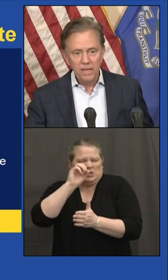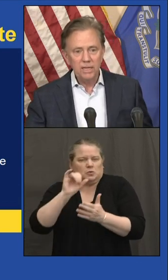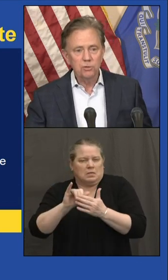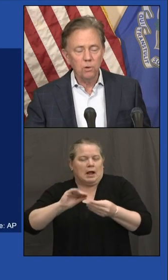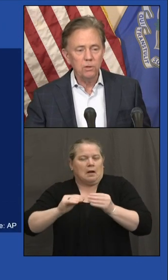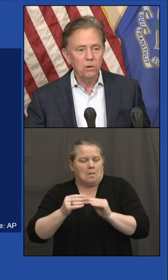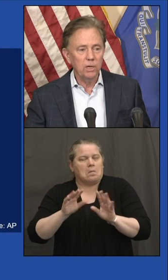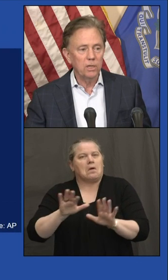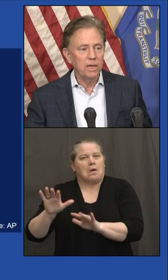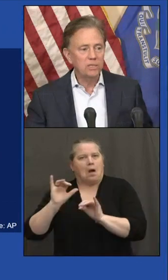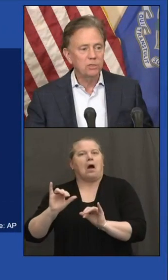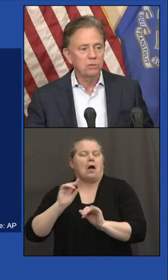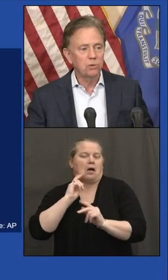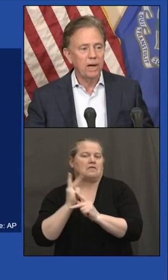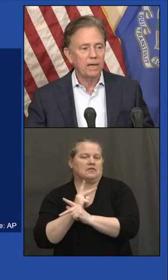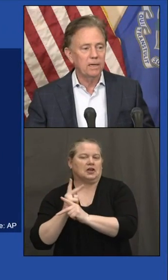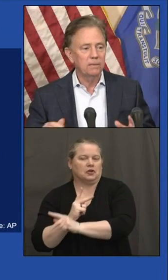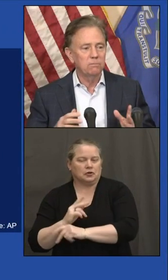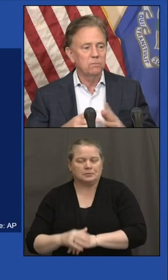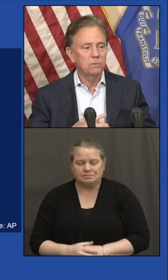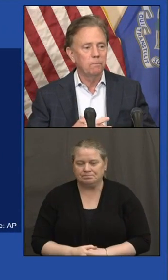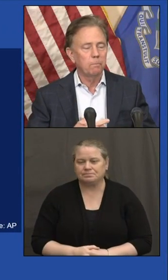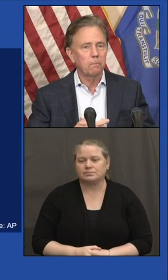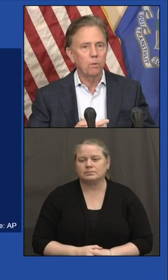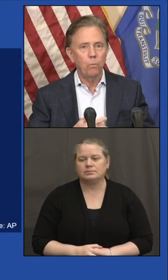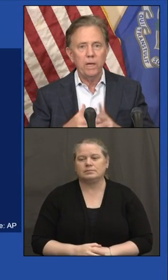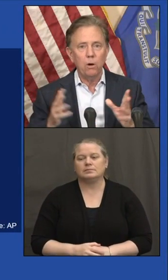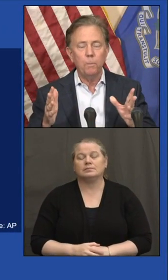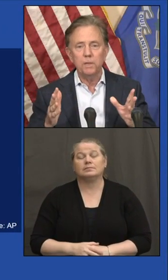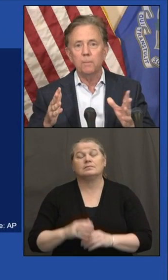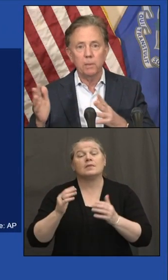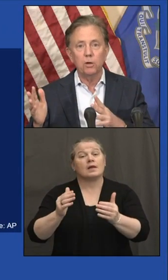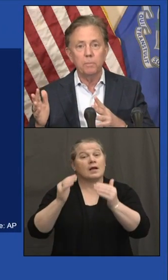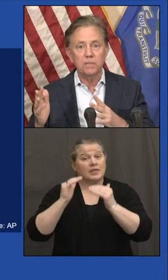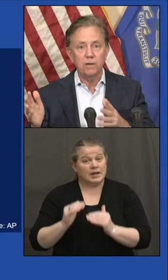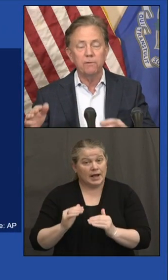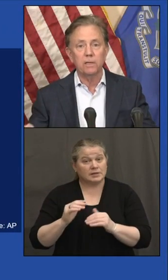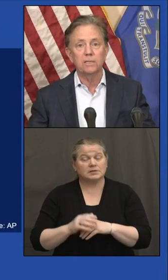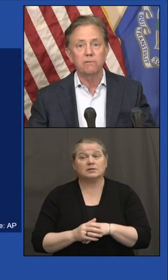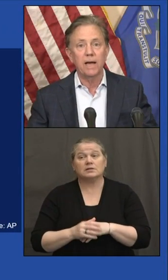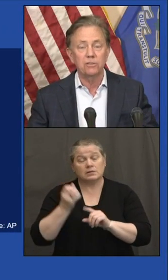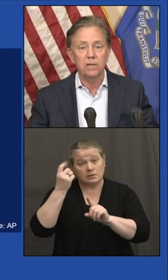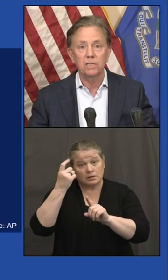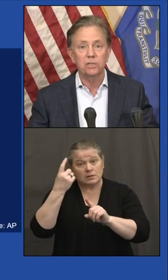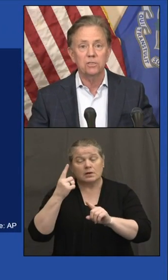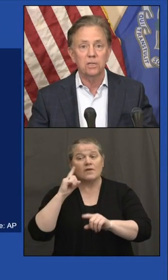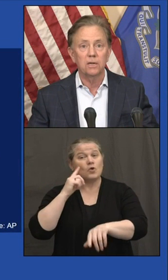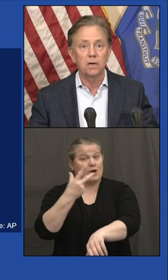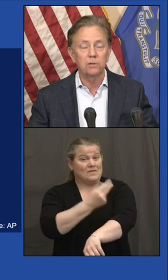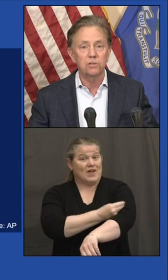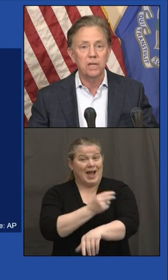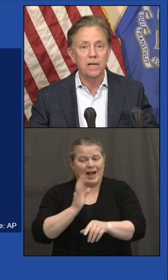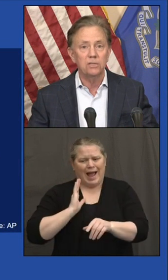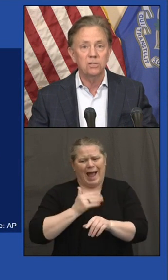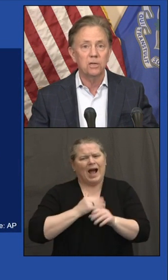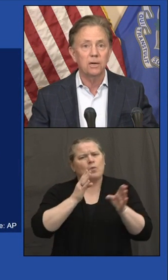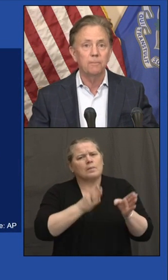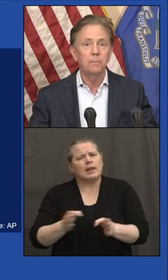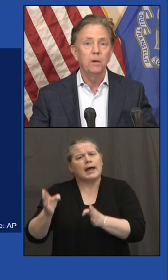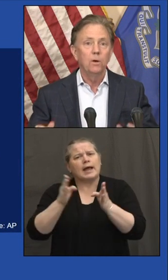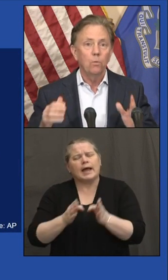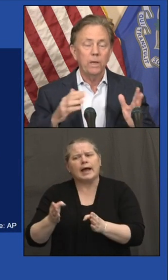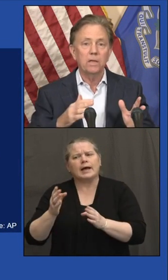I think it's worth noting on the next track, we opened up a little bit differently to vaccinations than other states.